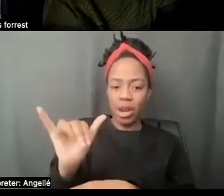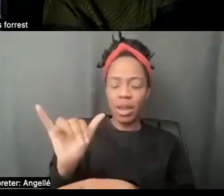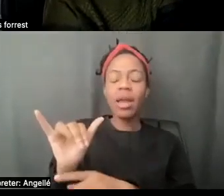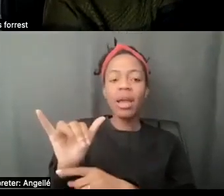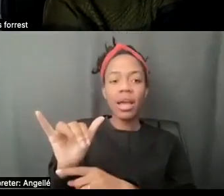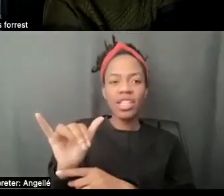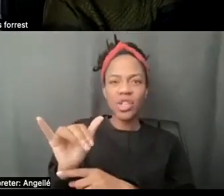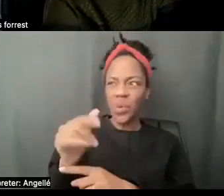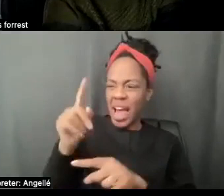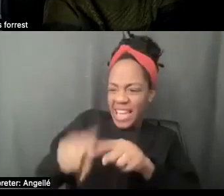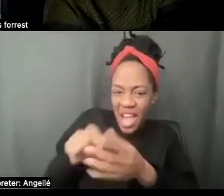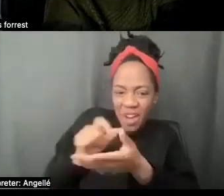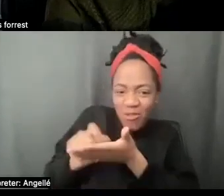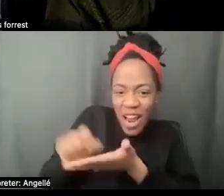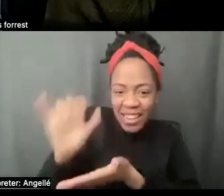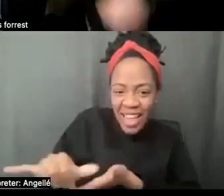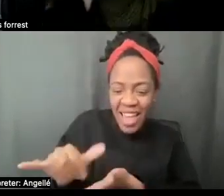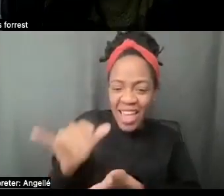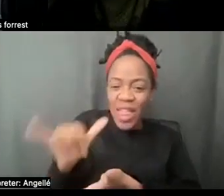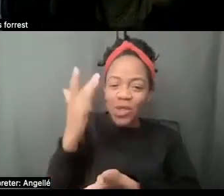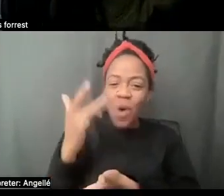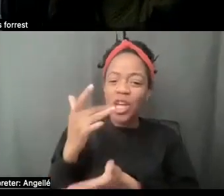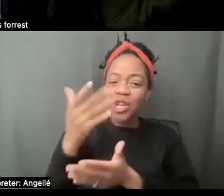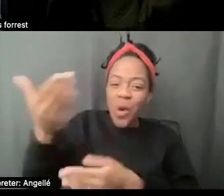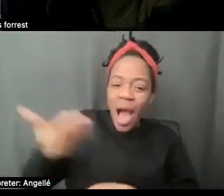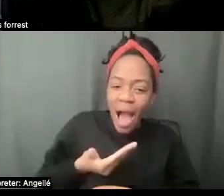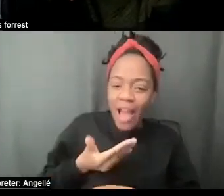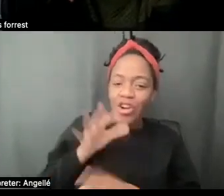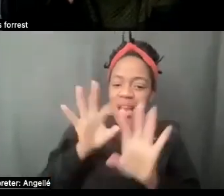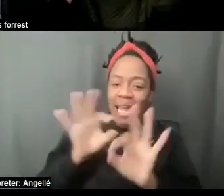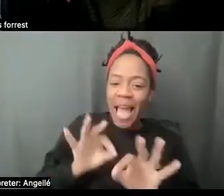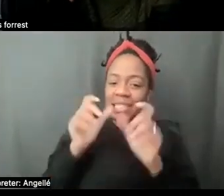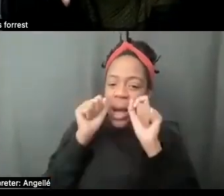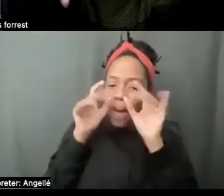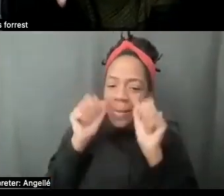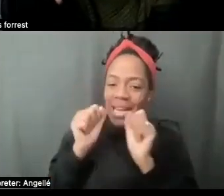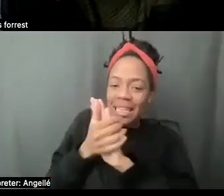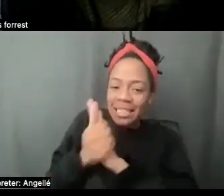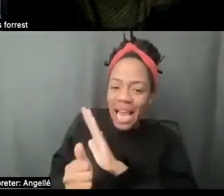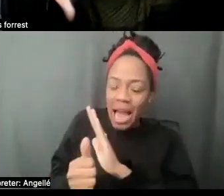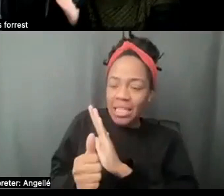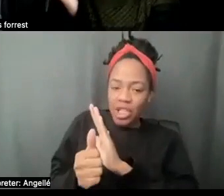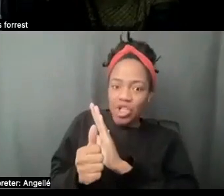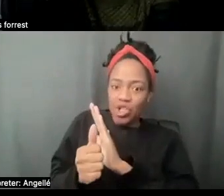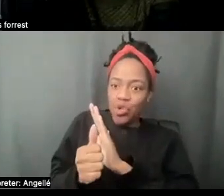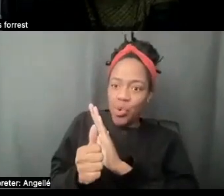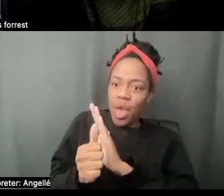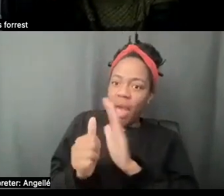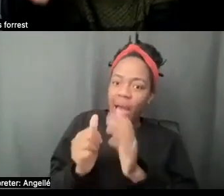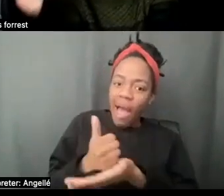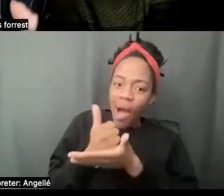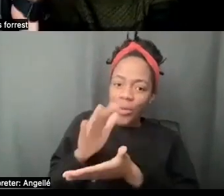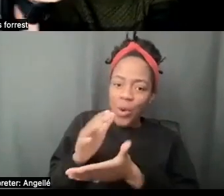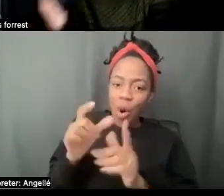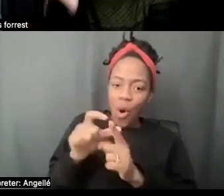know, I couldn't write that. That's, that's the brilliance of hiring and casting amazing talent to, to, bring your words to life, you know? And that, that